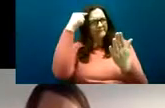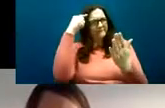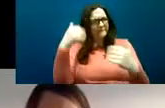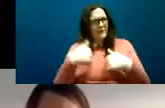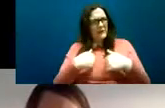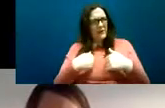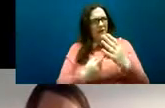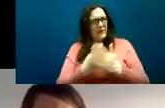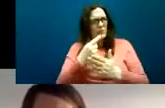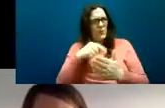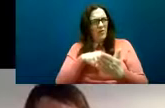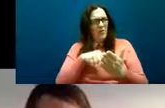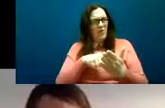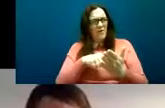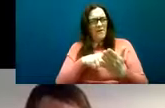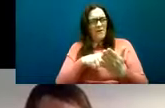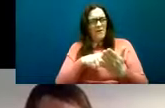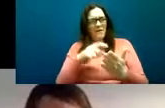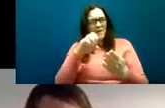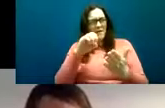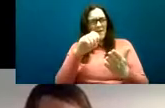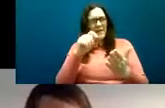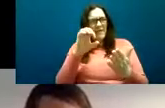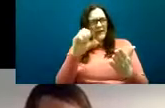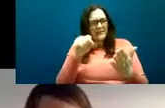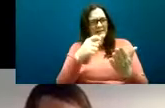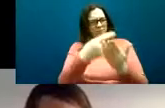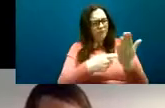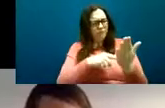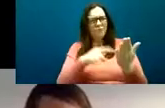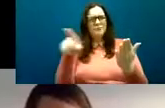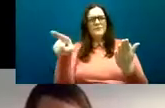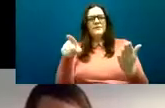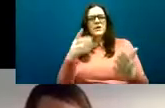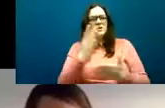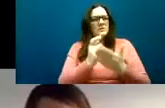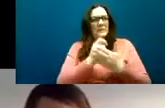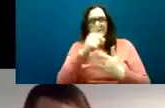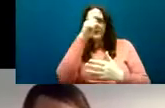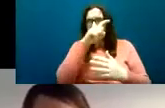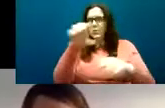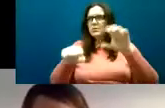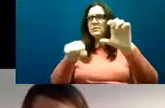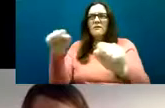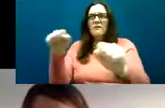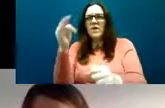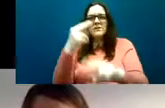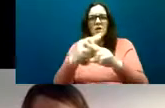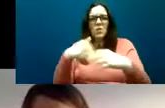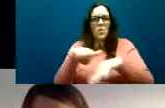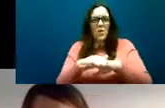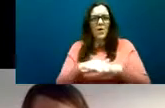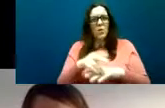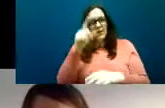that coupled with the fact that they are a hard to reach population we decided to adopt the approach used by Churchard et al in